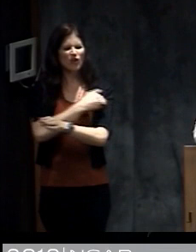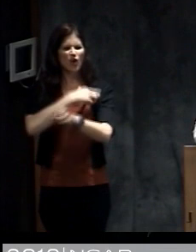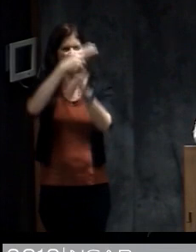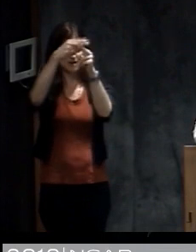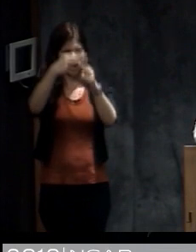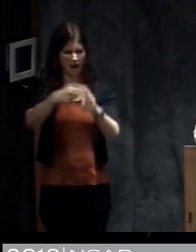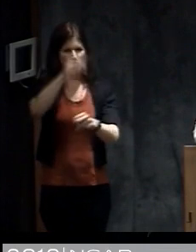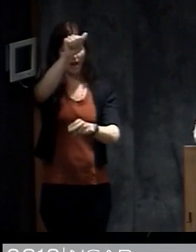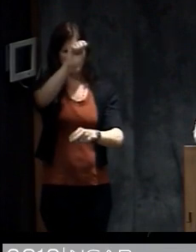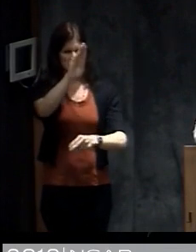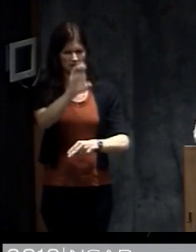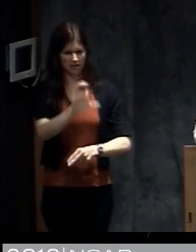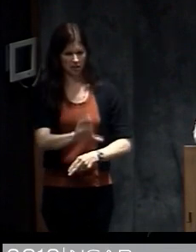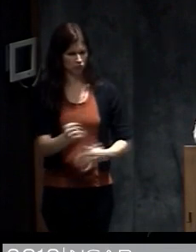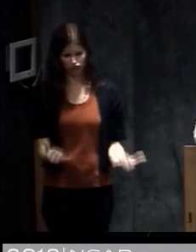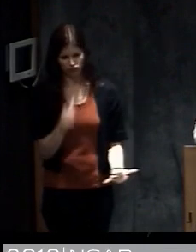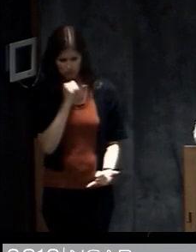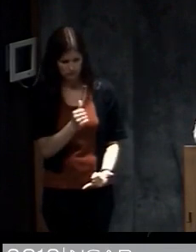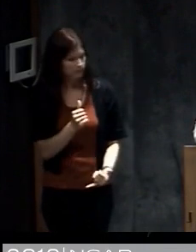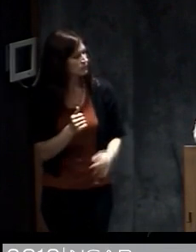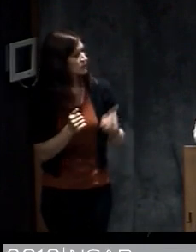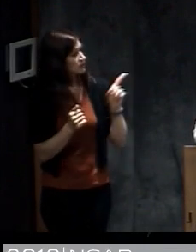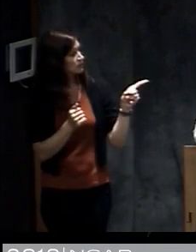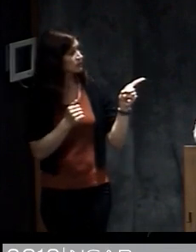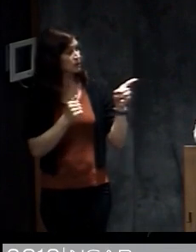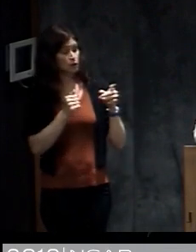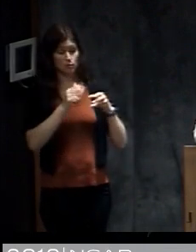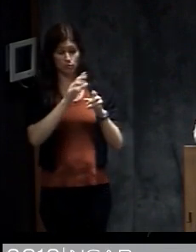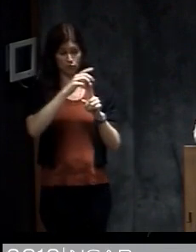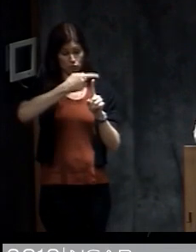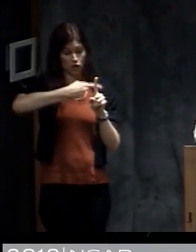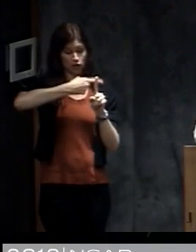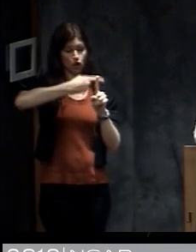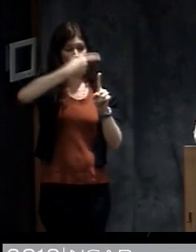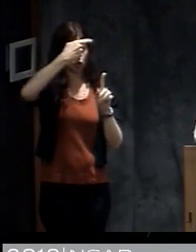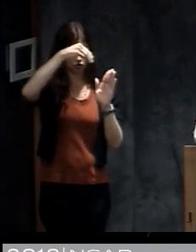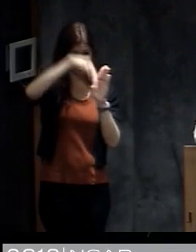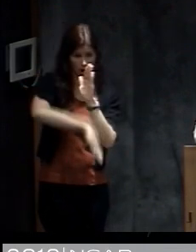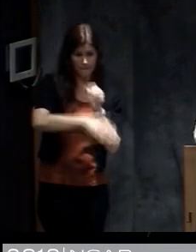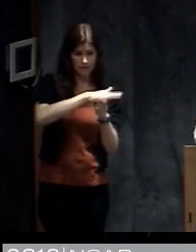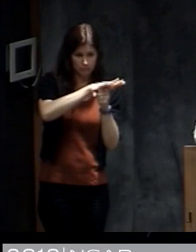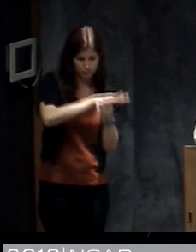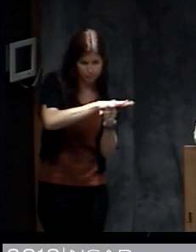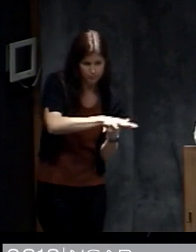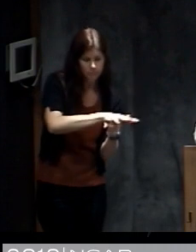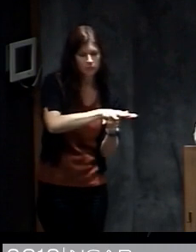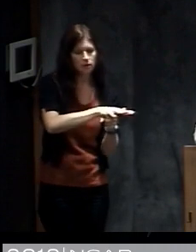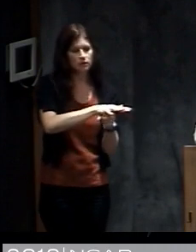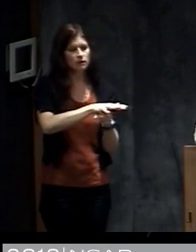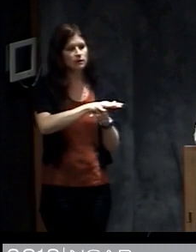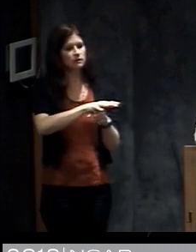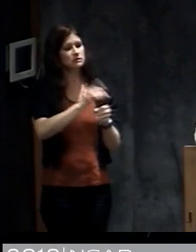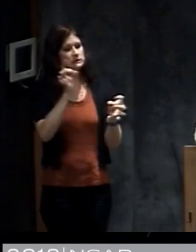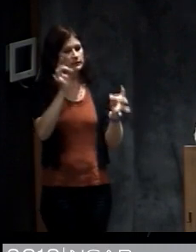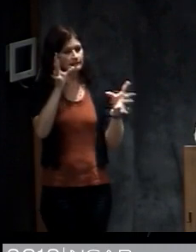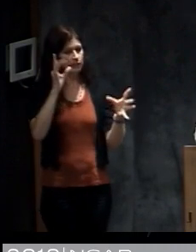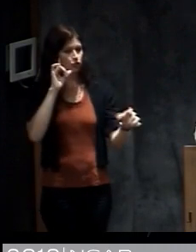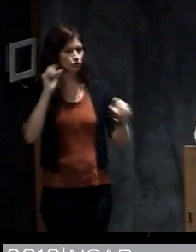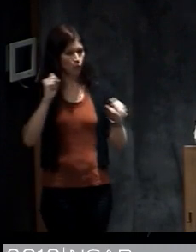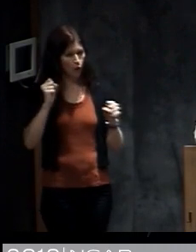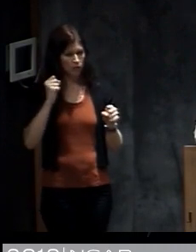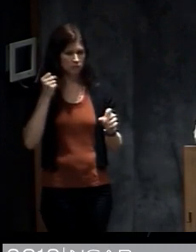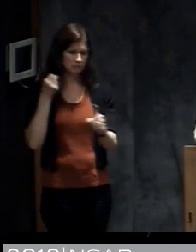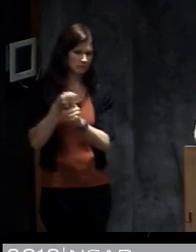loss of life and property and the pressure drop in the barometer at Galveston, the hurricane of 1900 was the severest storm that ever occurred in the United States.